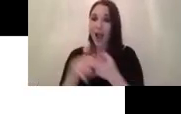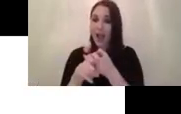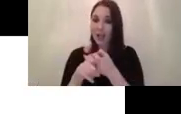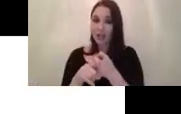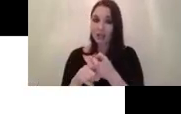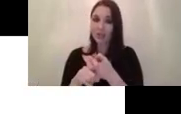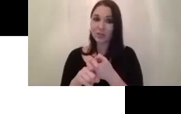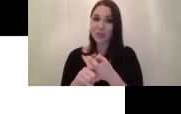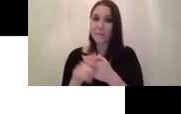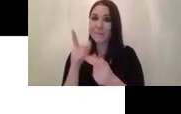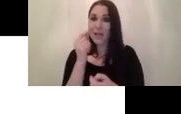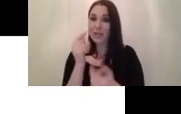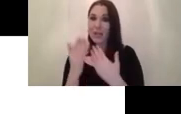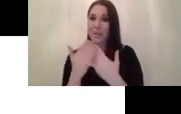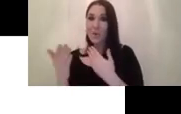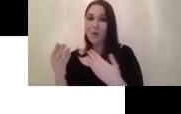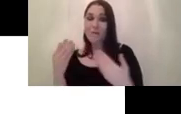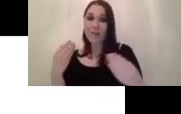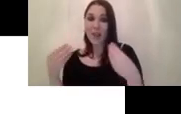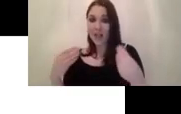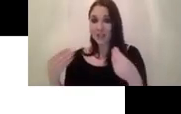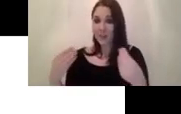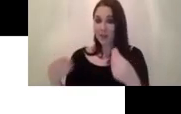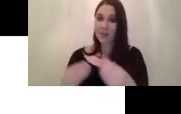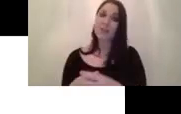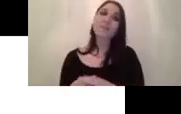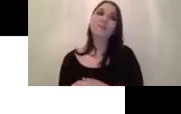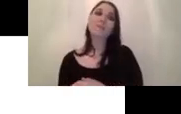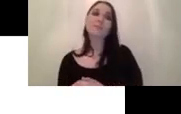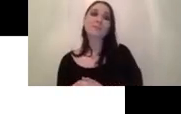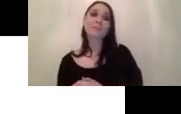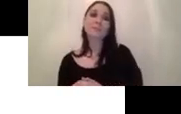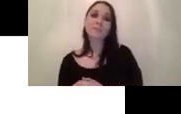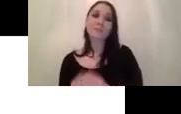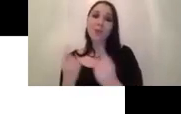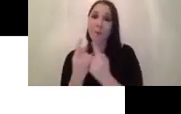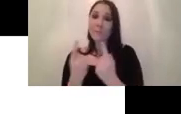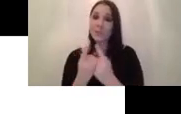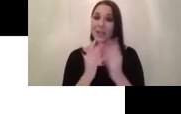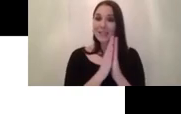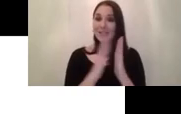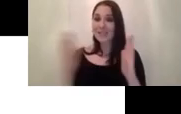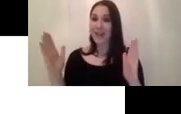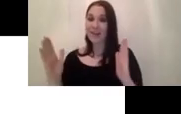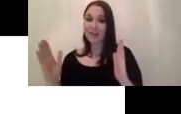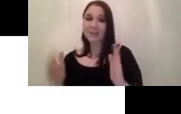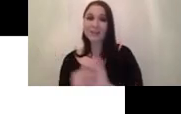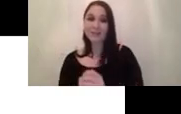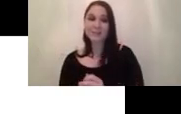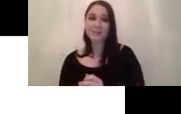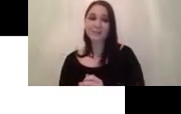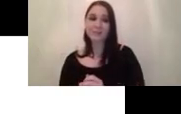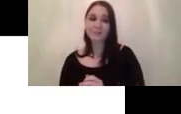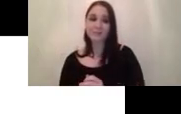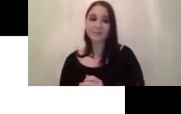more flexible for um the object scale and aspect ratio so they